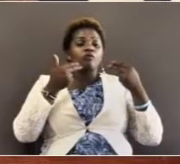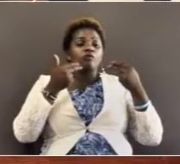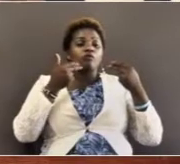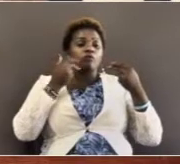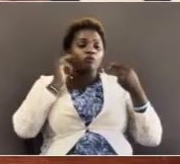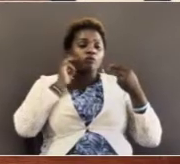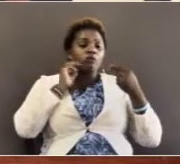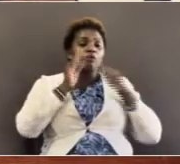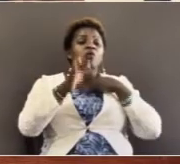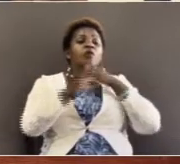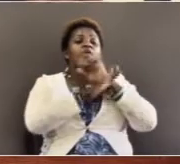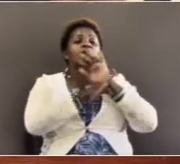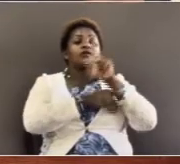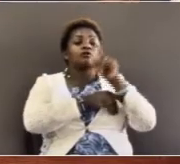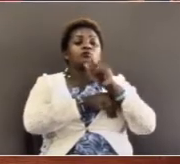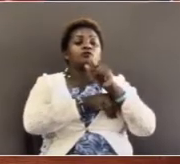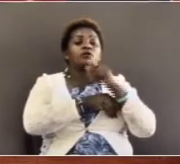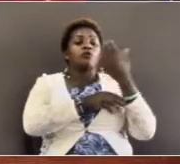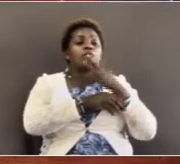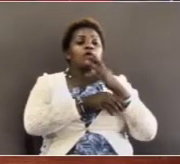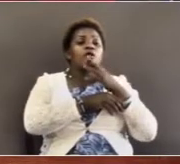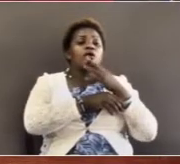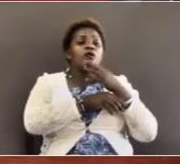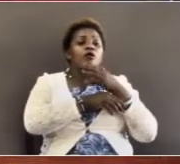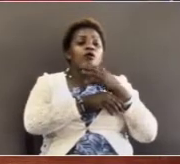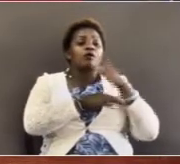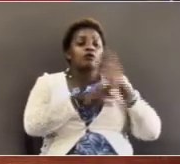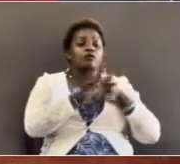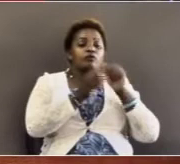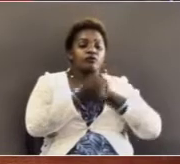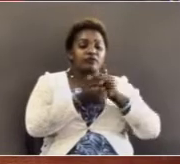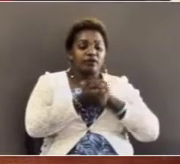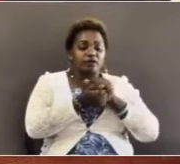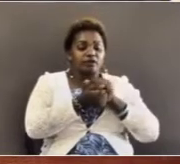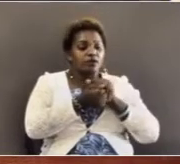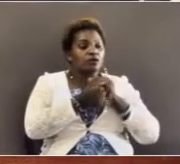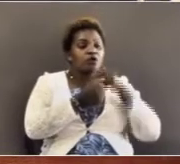I want to ask this where were you on good Friday